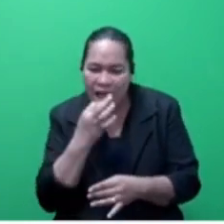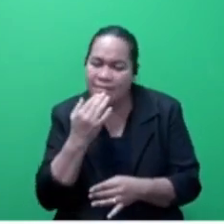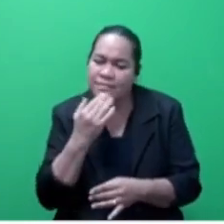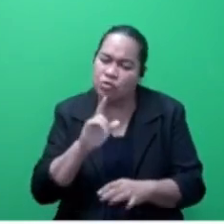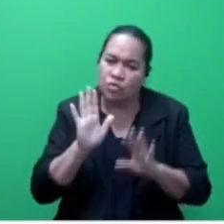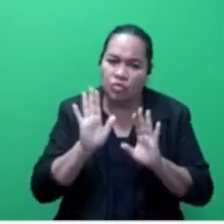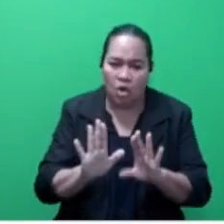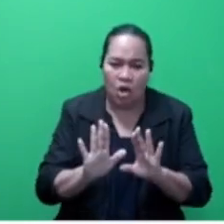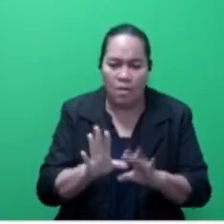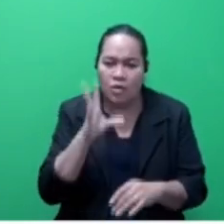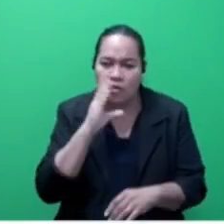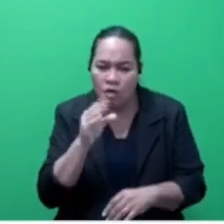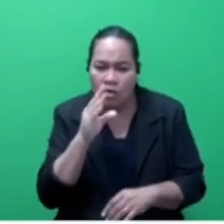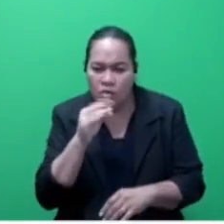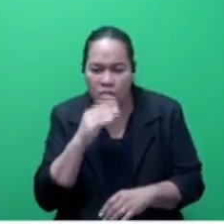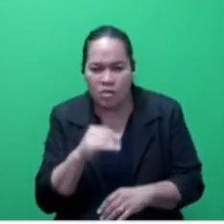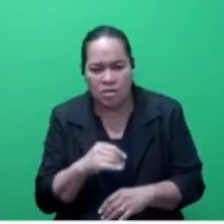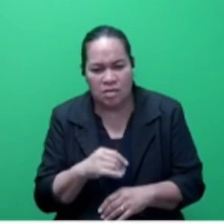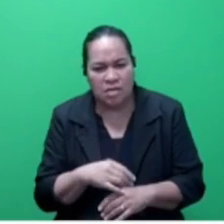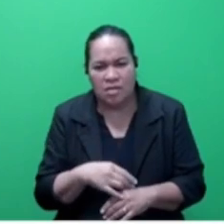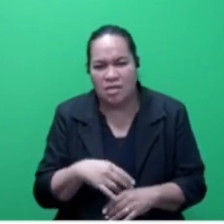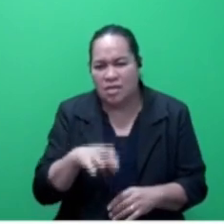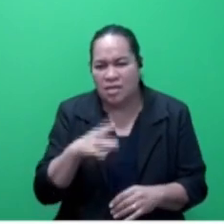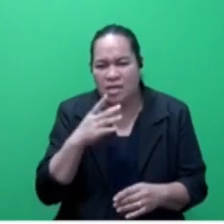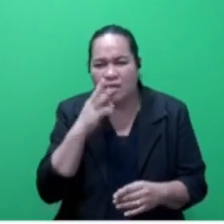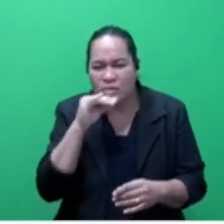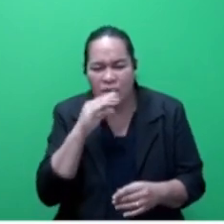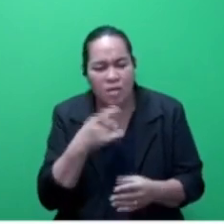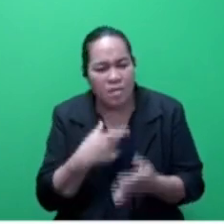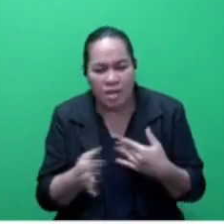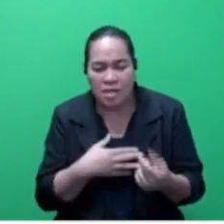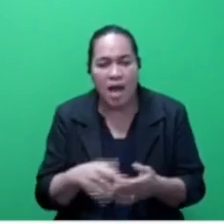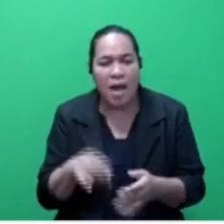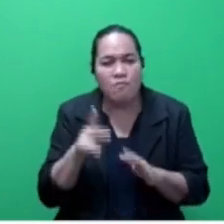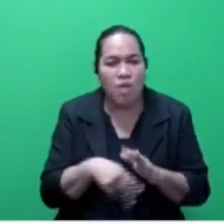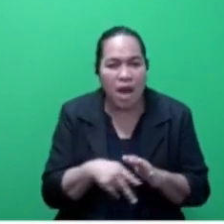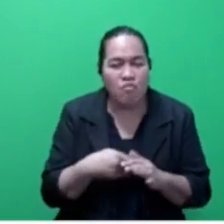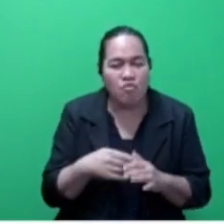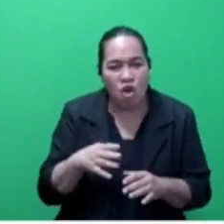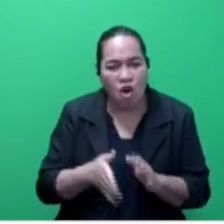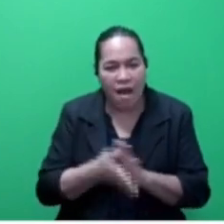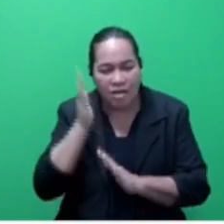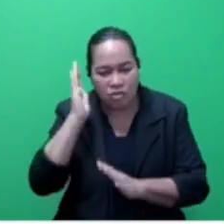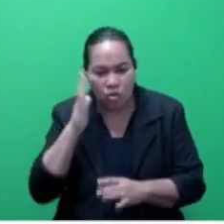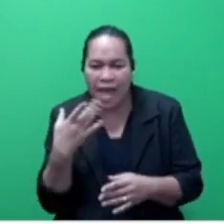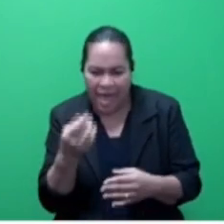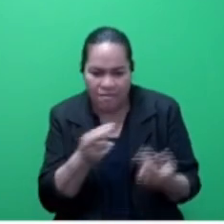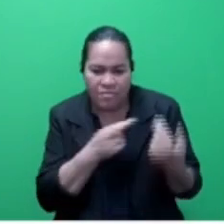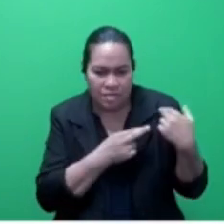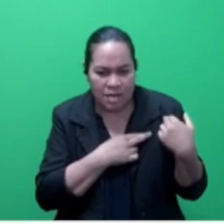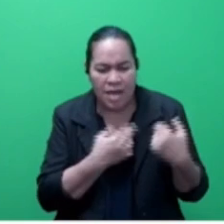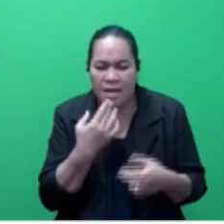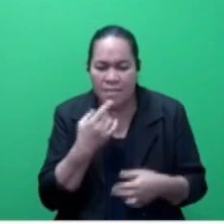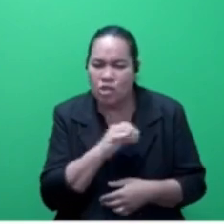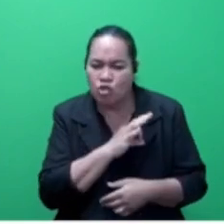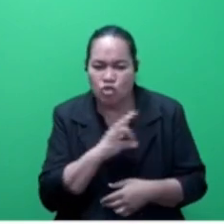from issuing divisive statement. Primary or secondary, teachers have the work cut out for them and please don't